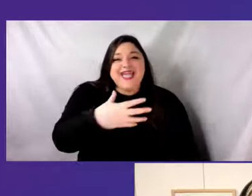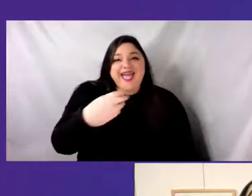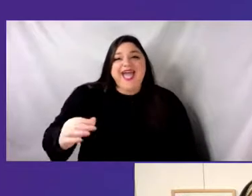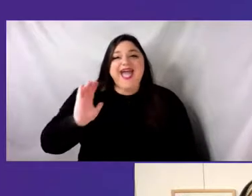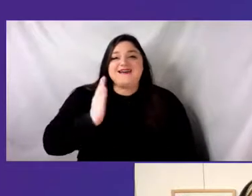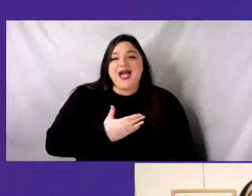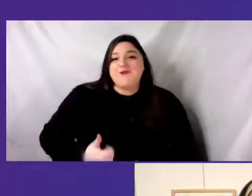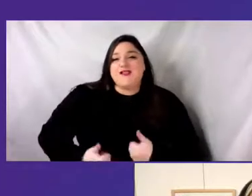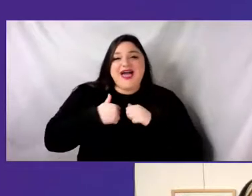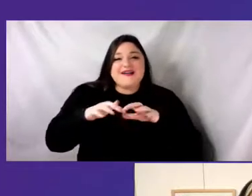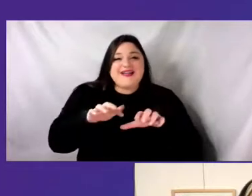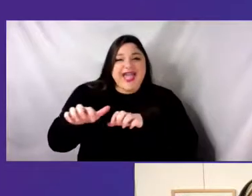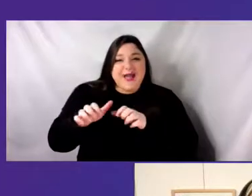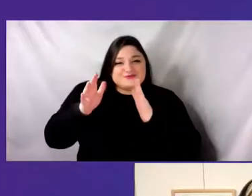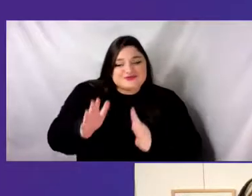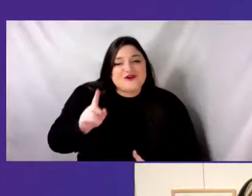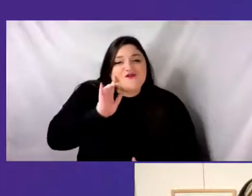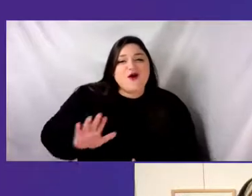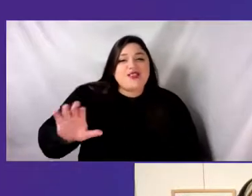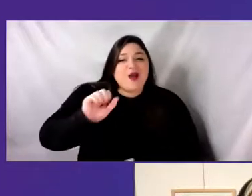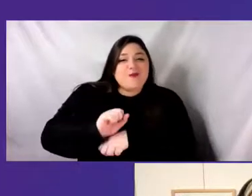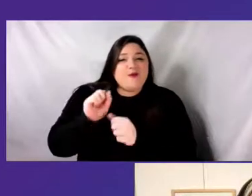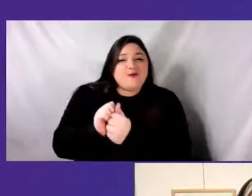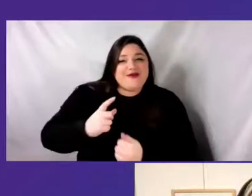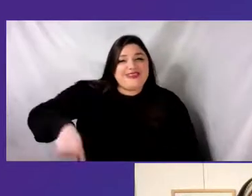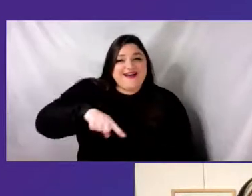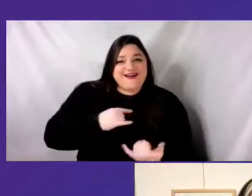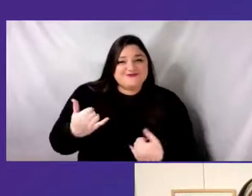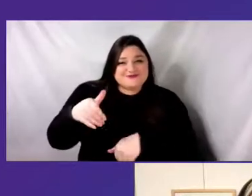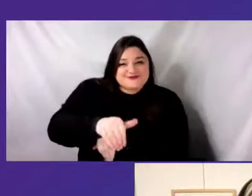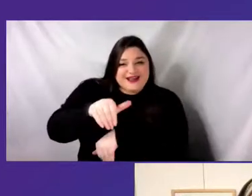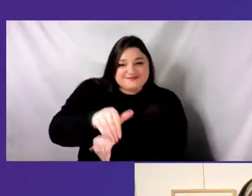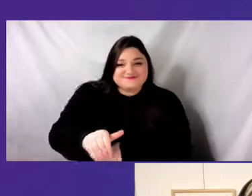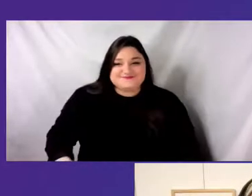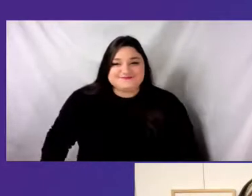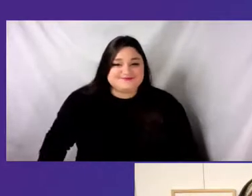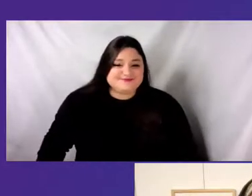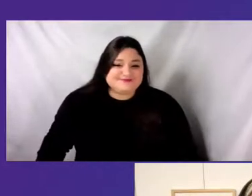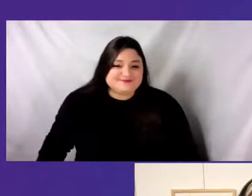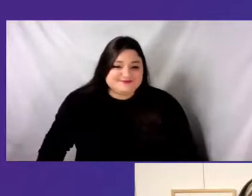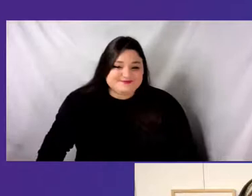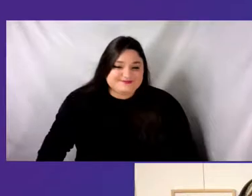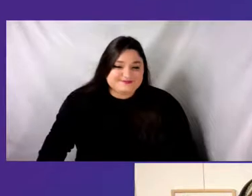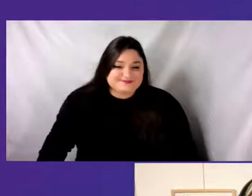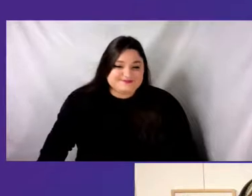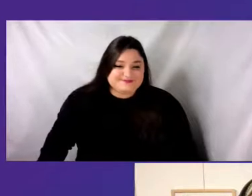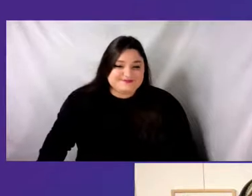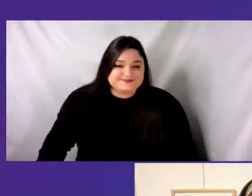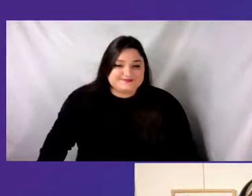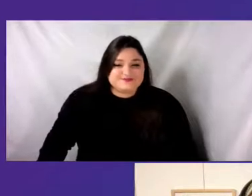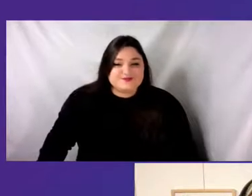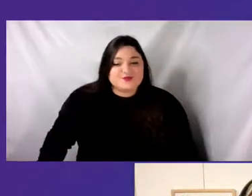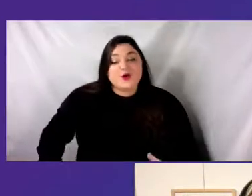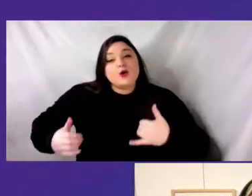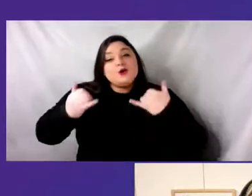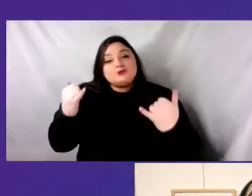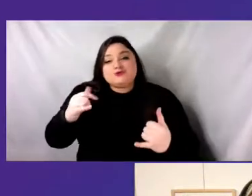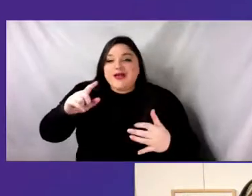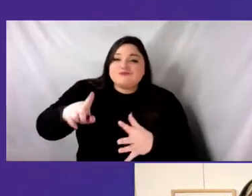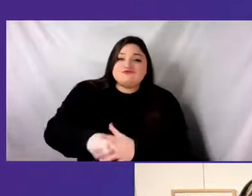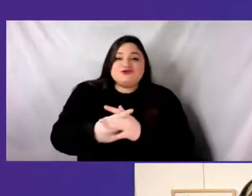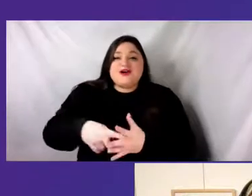live captioners for their work with us tonight. Today, we kick off DanceNYC's third virtual